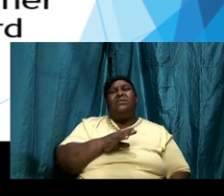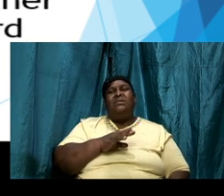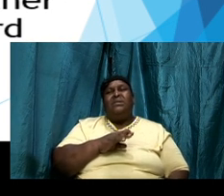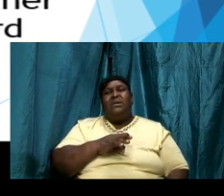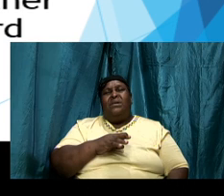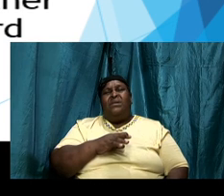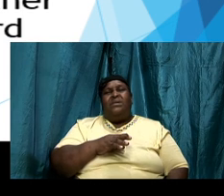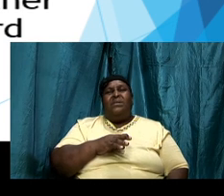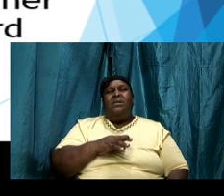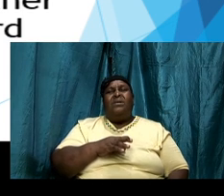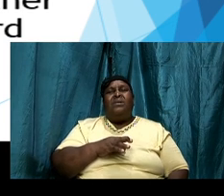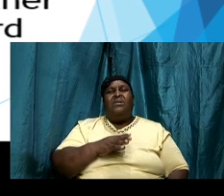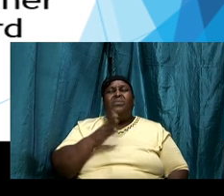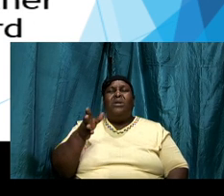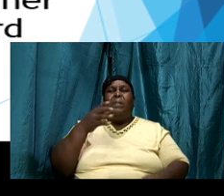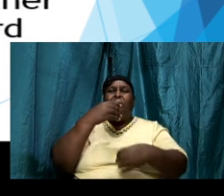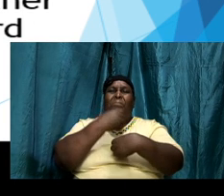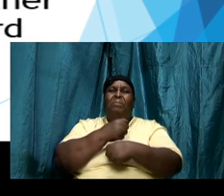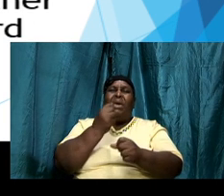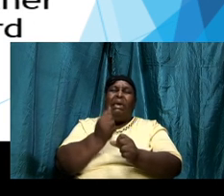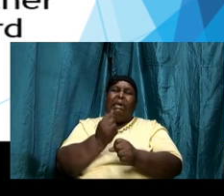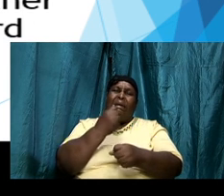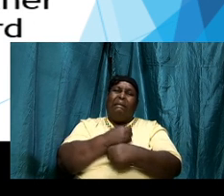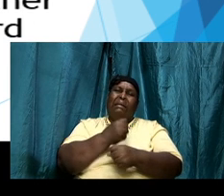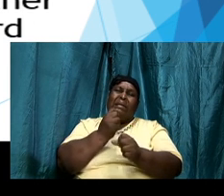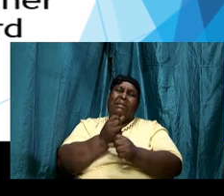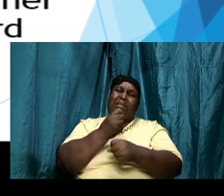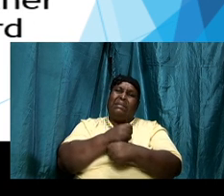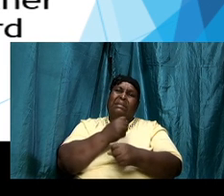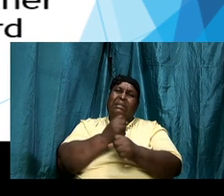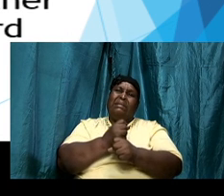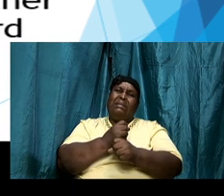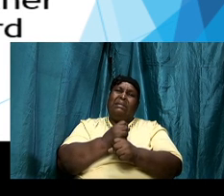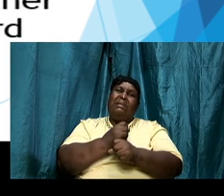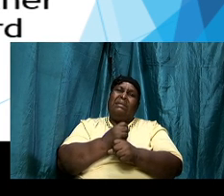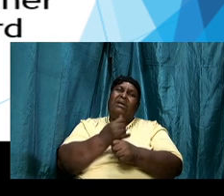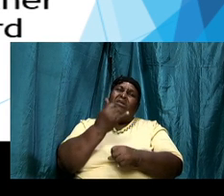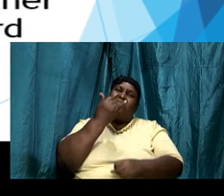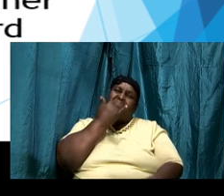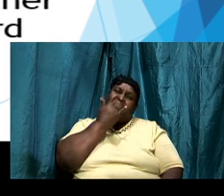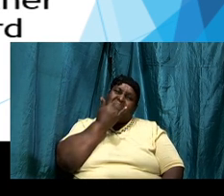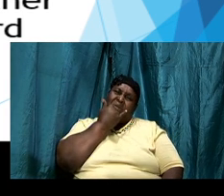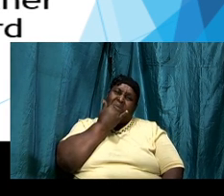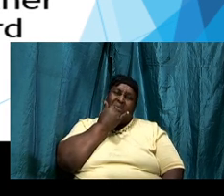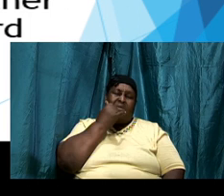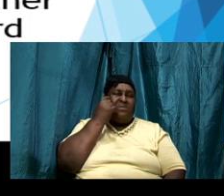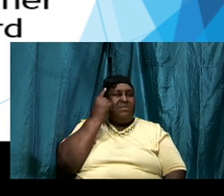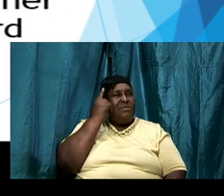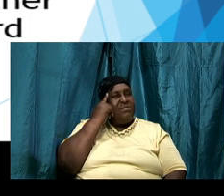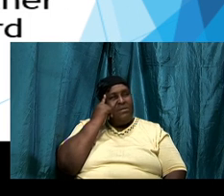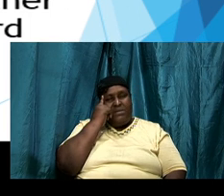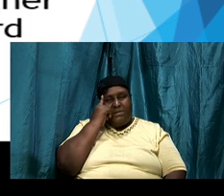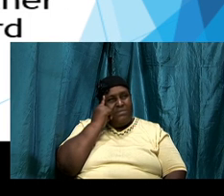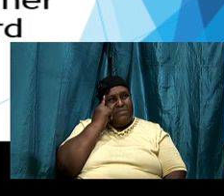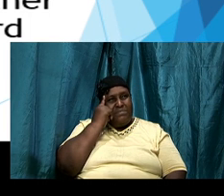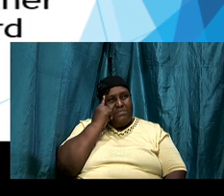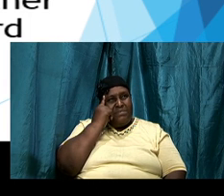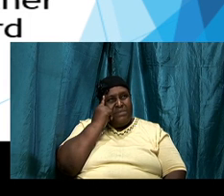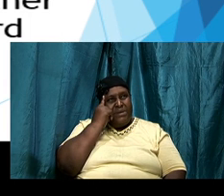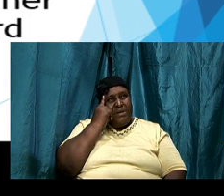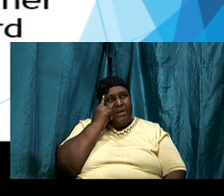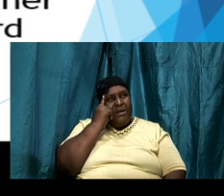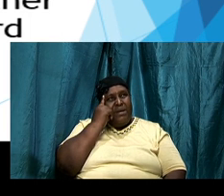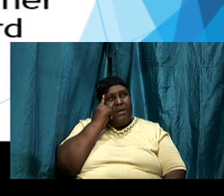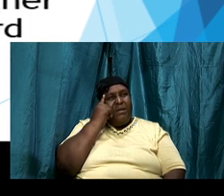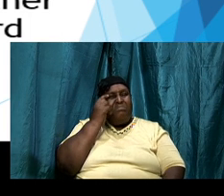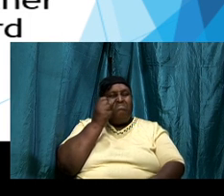will allow all the patterns of wrong thinking and bondages